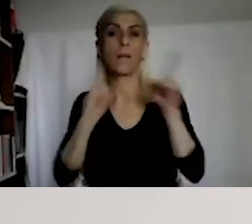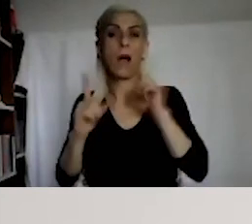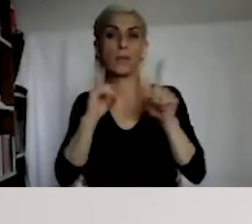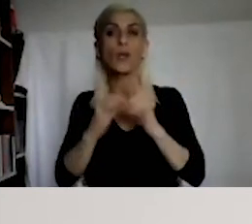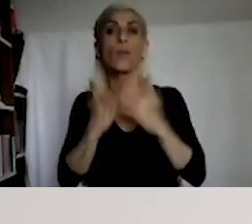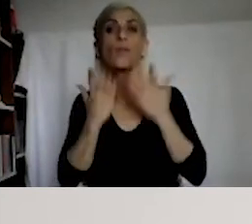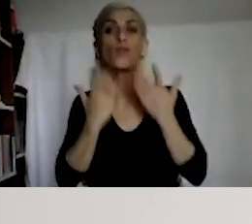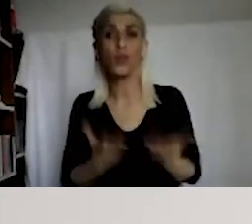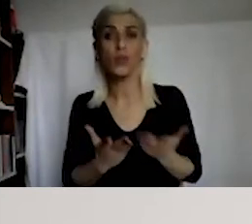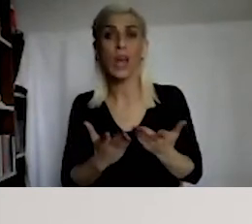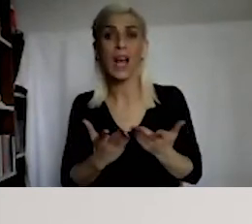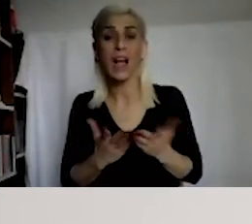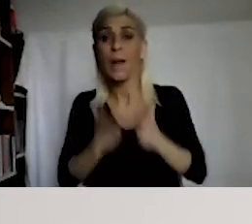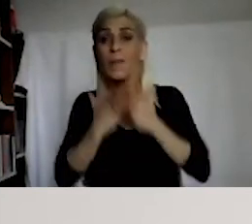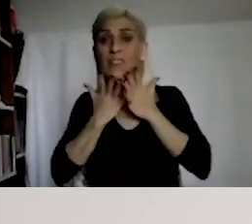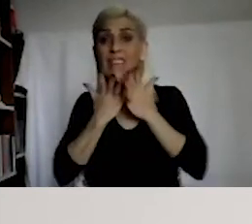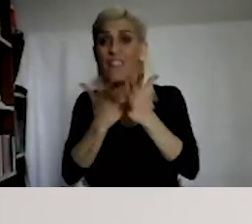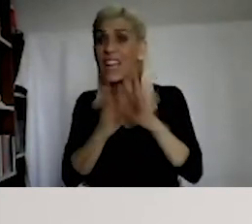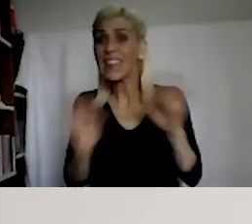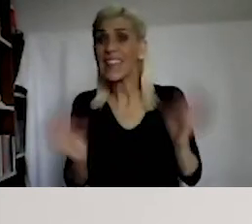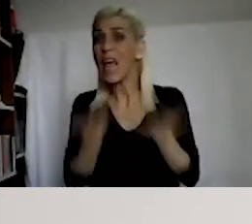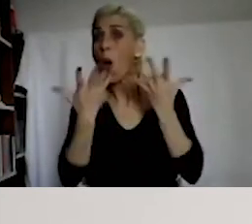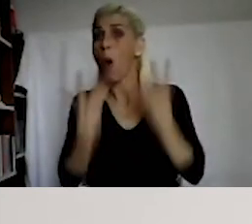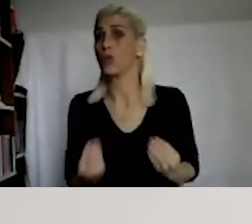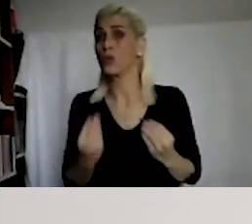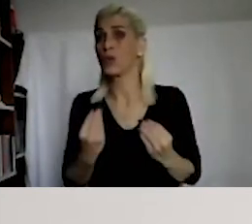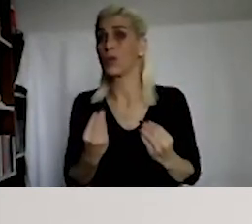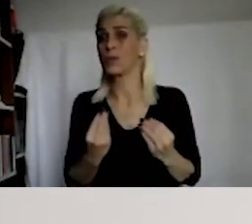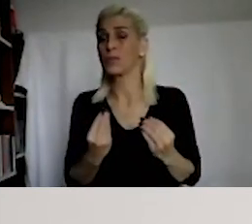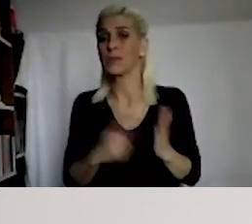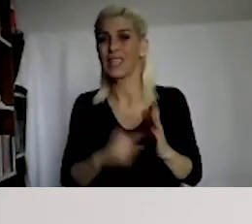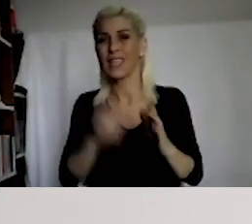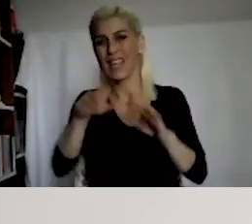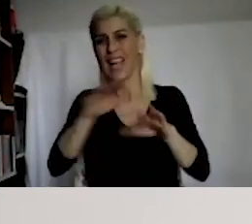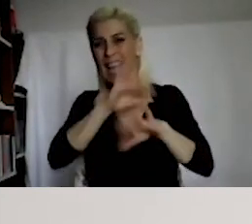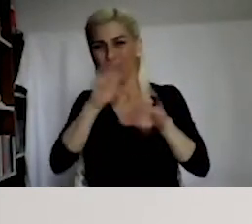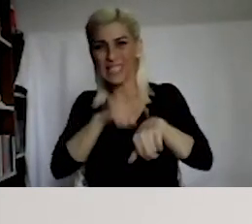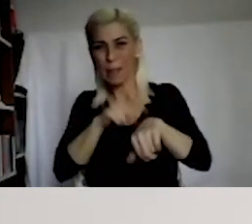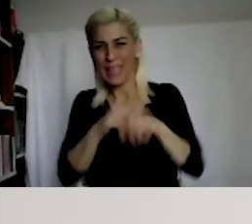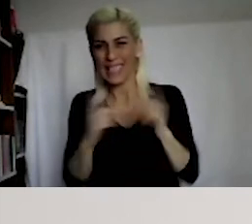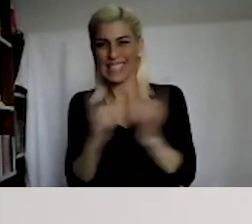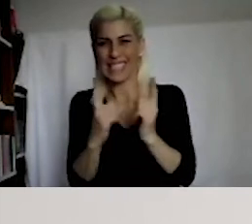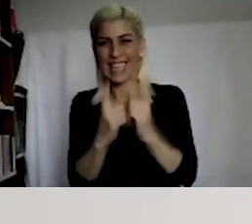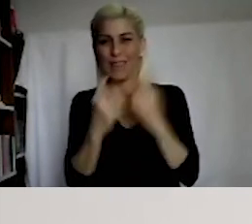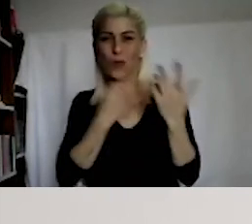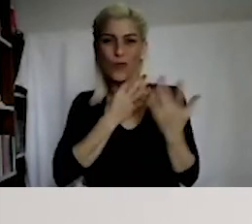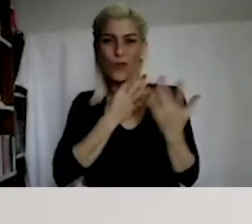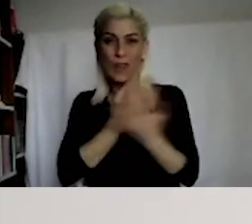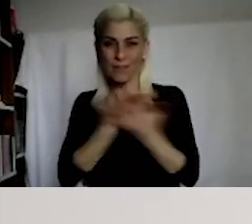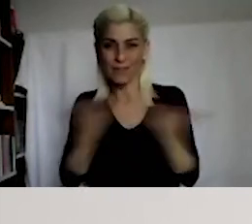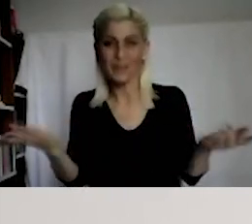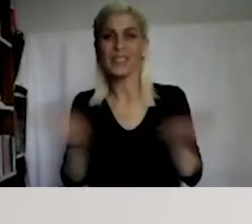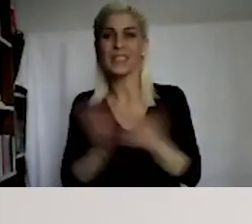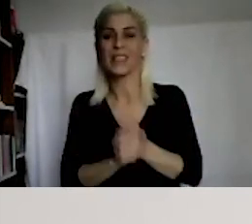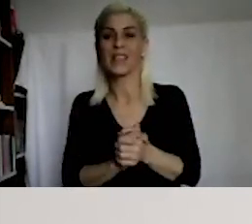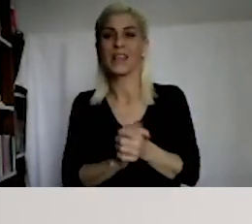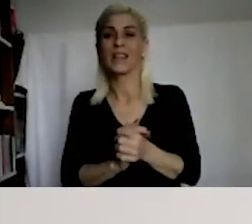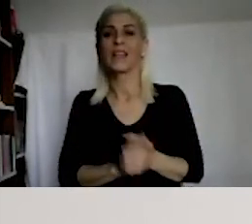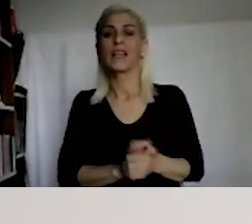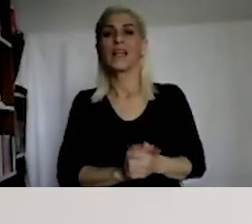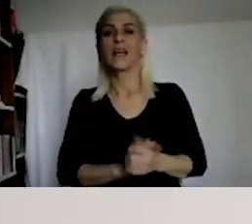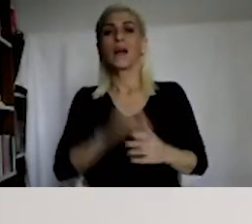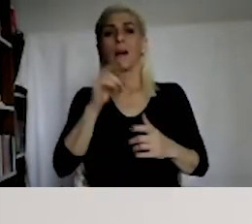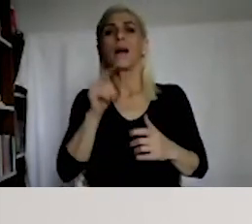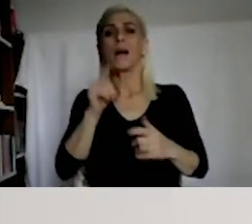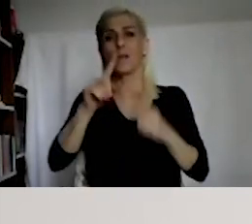Could you wrap up, please? Sure. Sure. So that was going to be my conclusion sentence. Could you